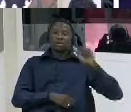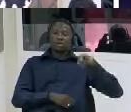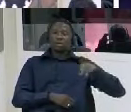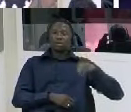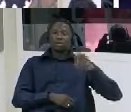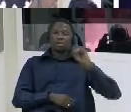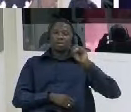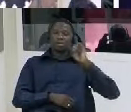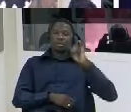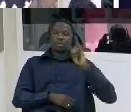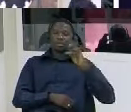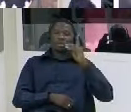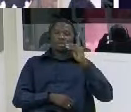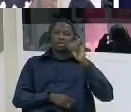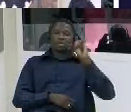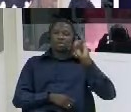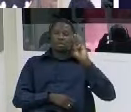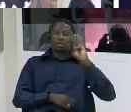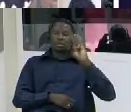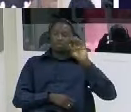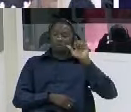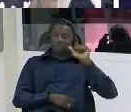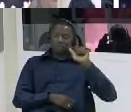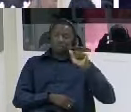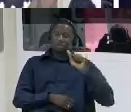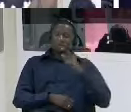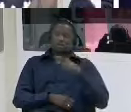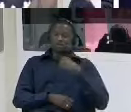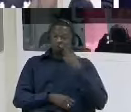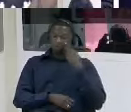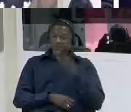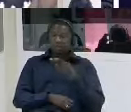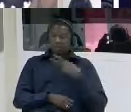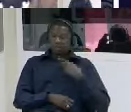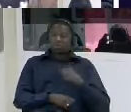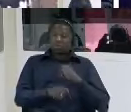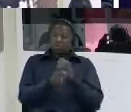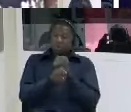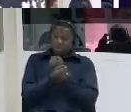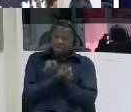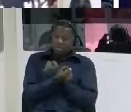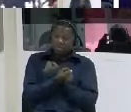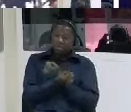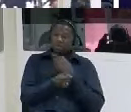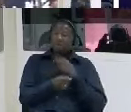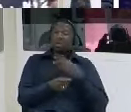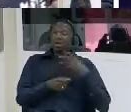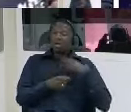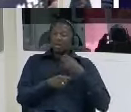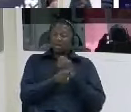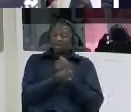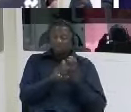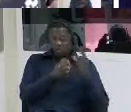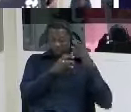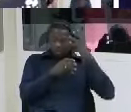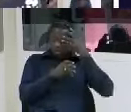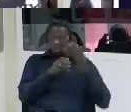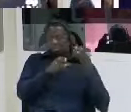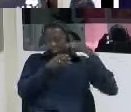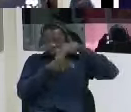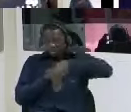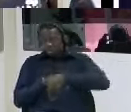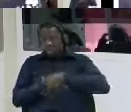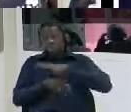pour water on him then he will hold the hair of ramzi dia put inside the barrel of water for some time